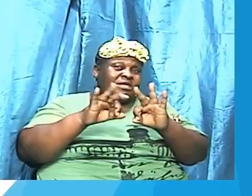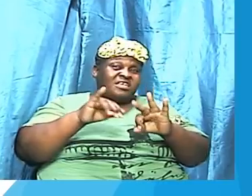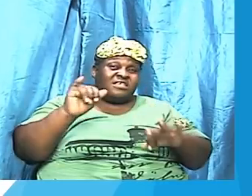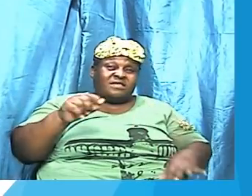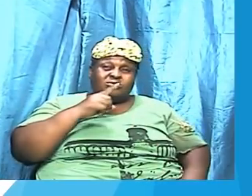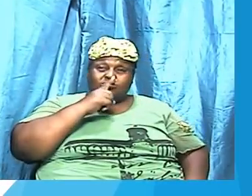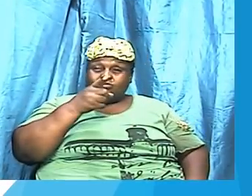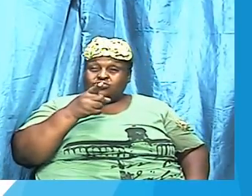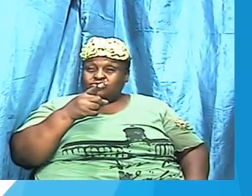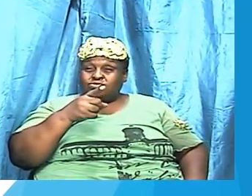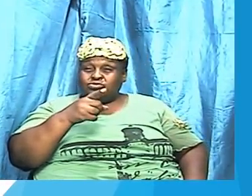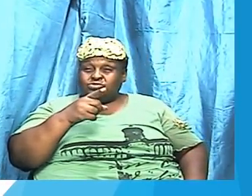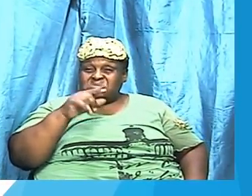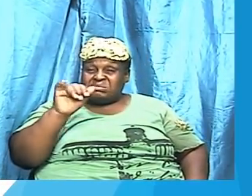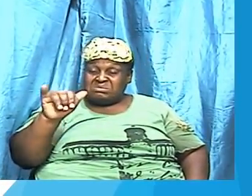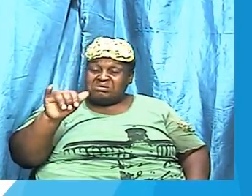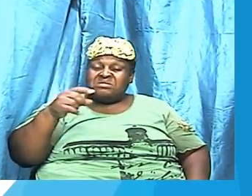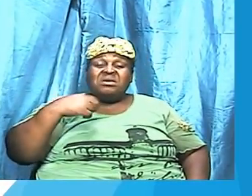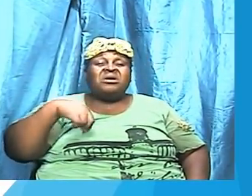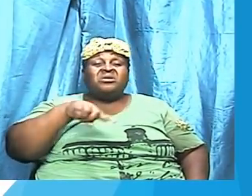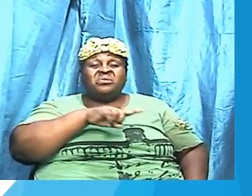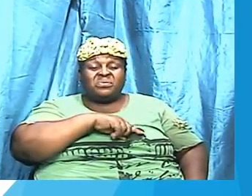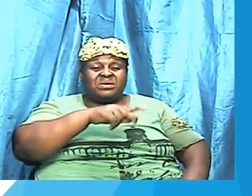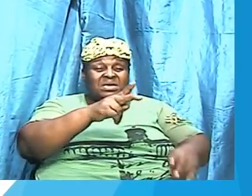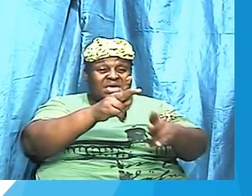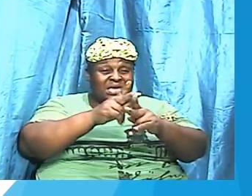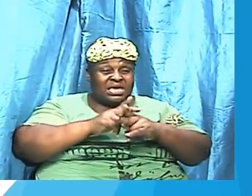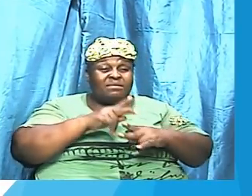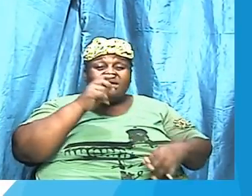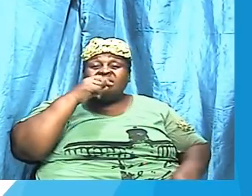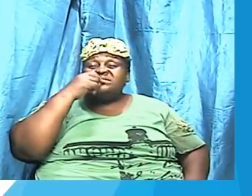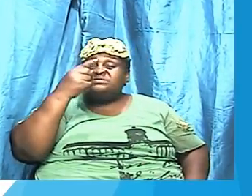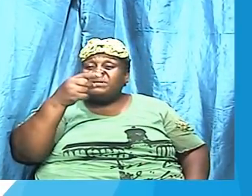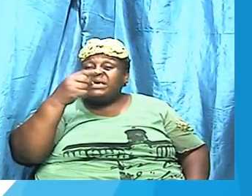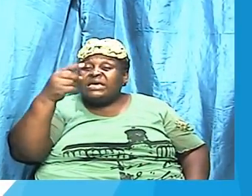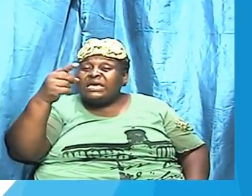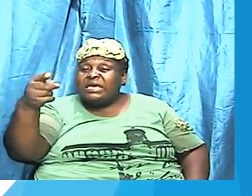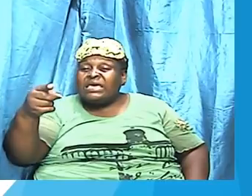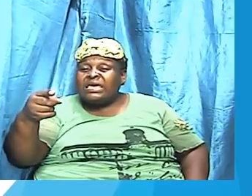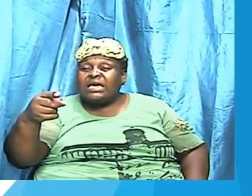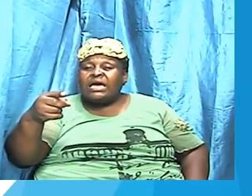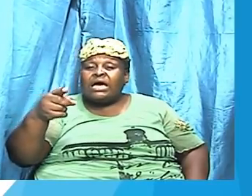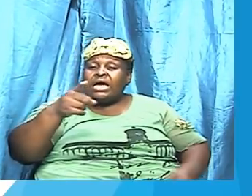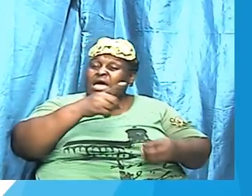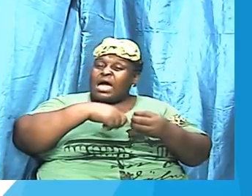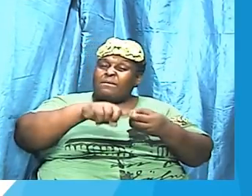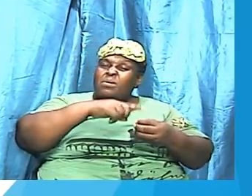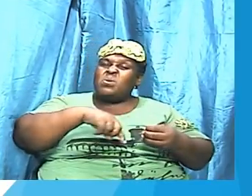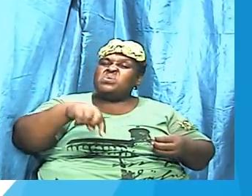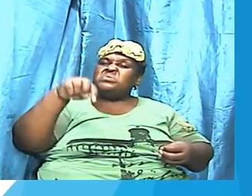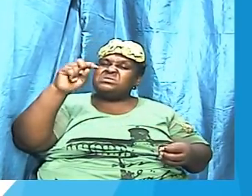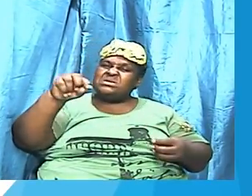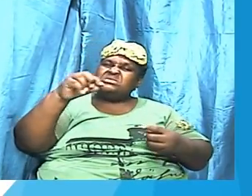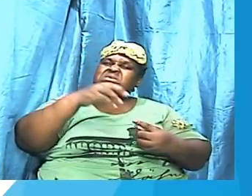fact that we kept talking about this Machara sword, which is sharpened on